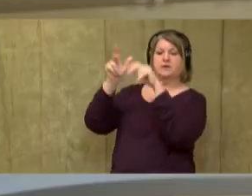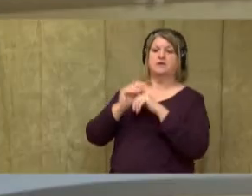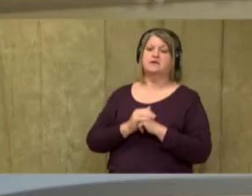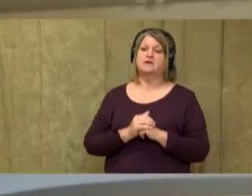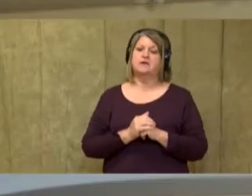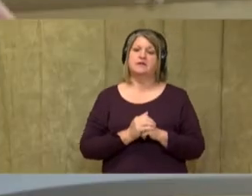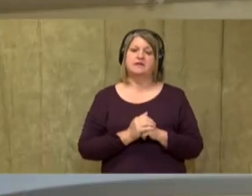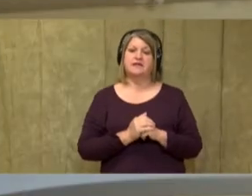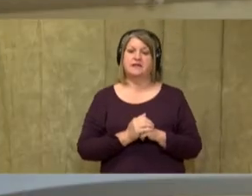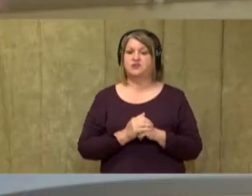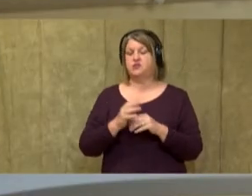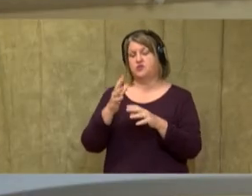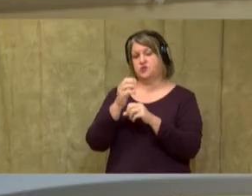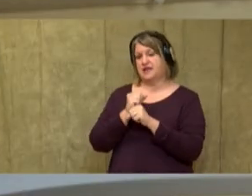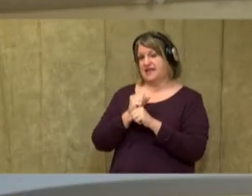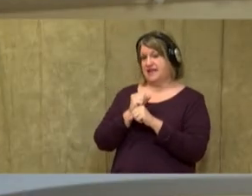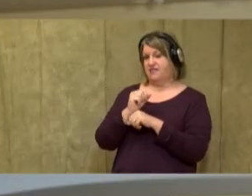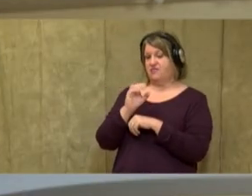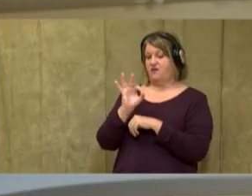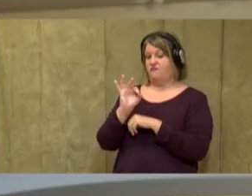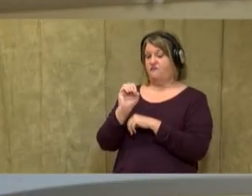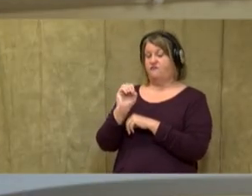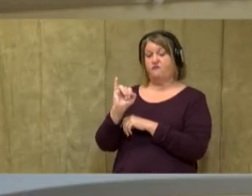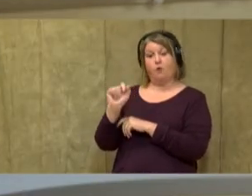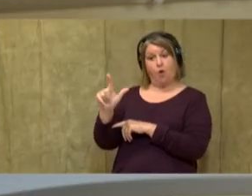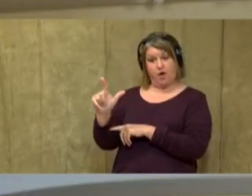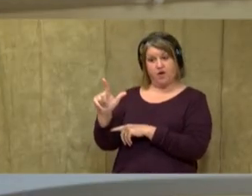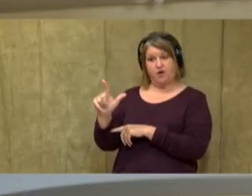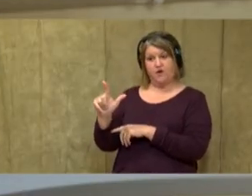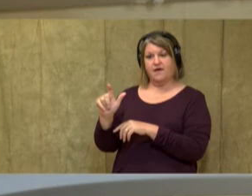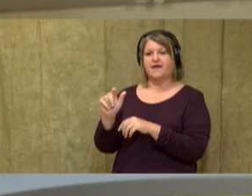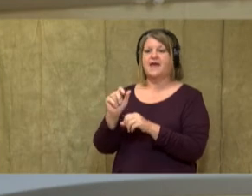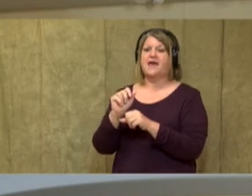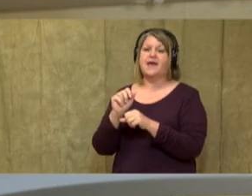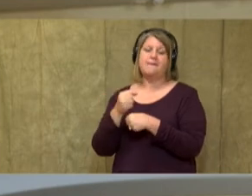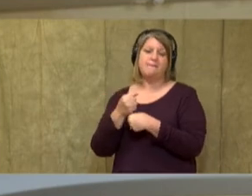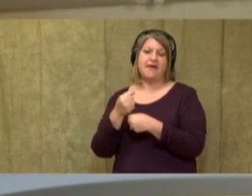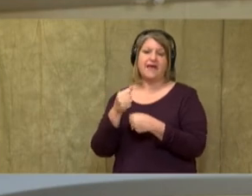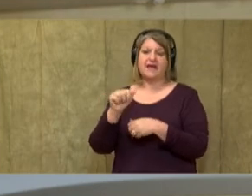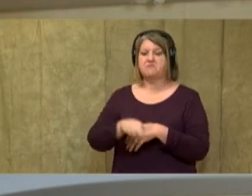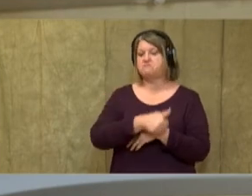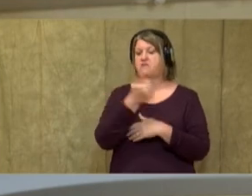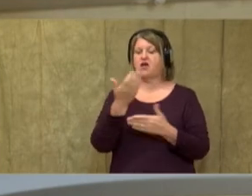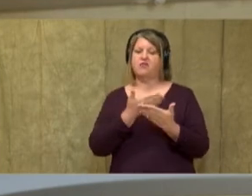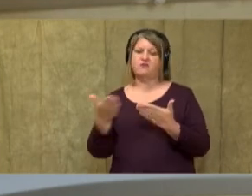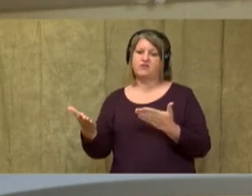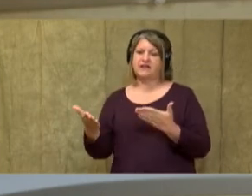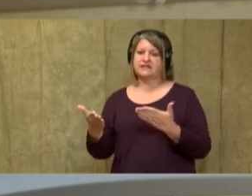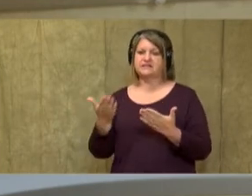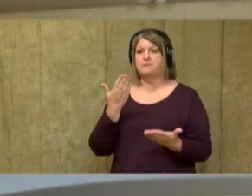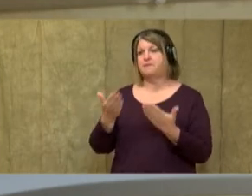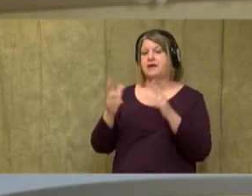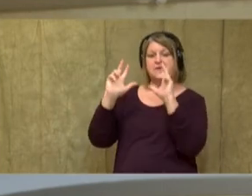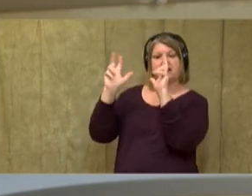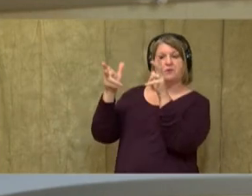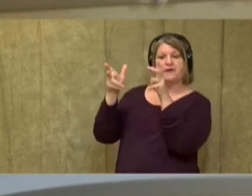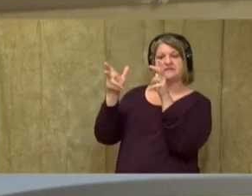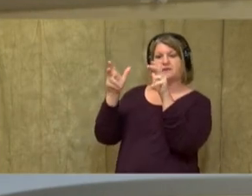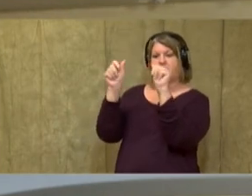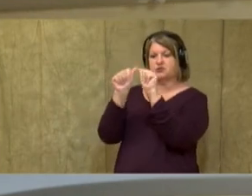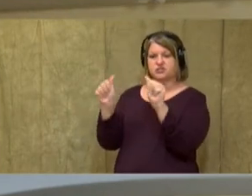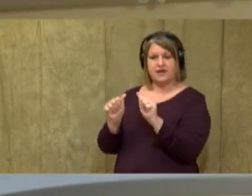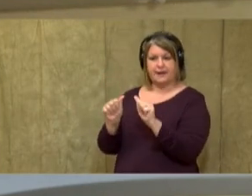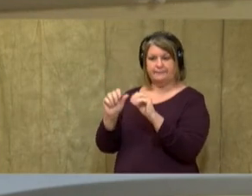could take a little piece of aluminum foil and make your accessories for your sculpture. Maybe make a little basketball shape like this.